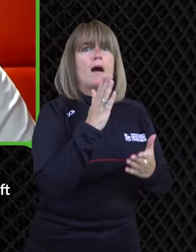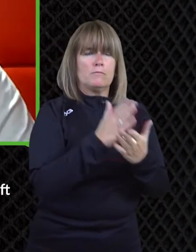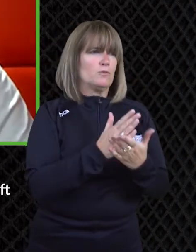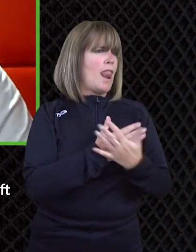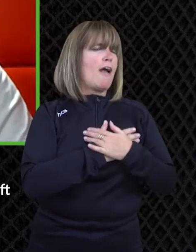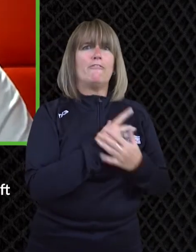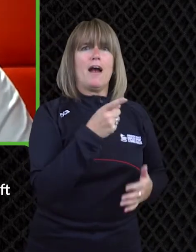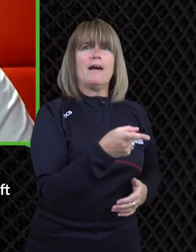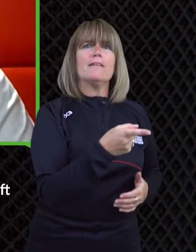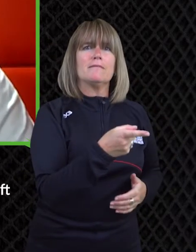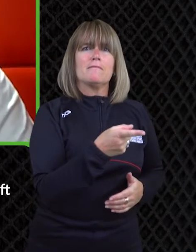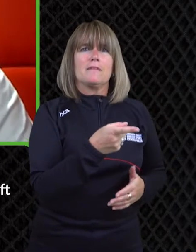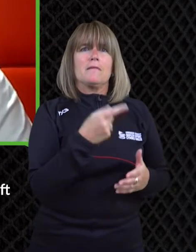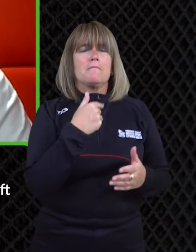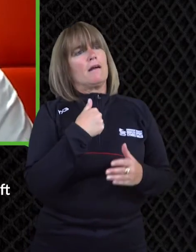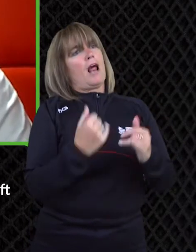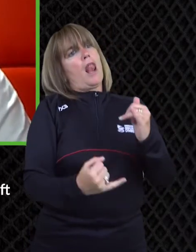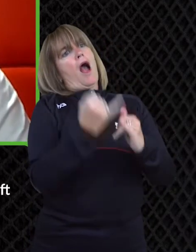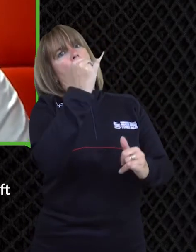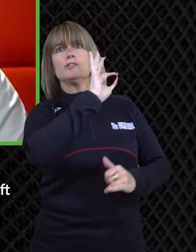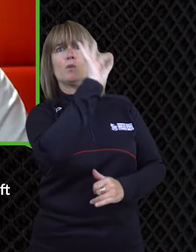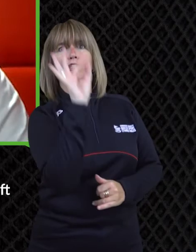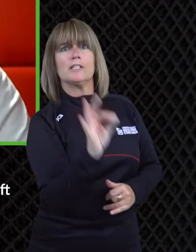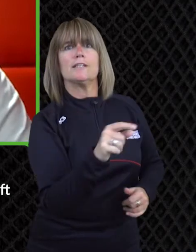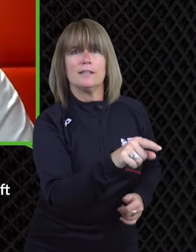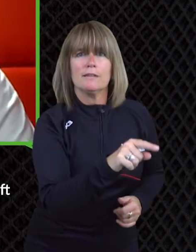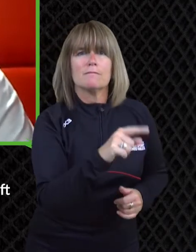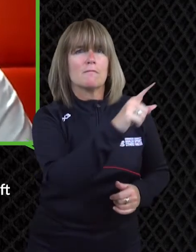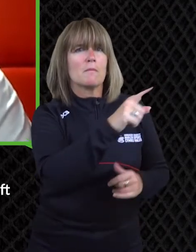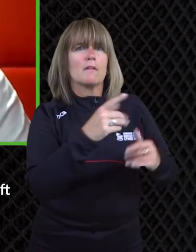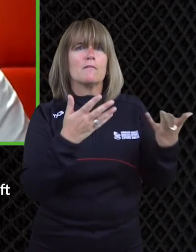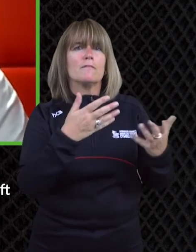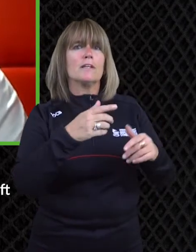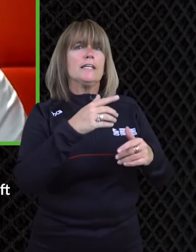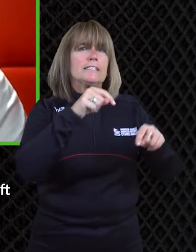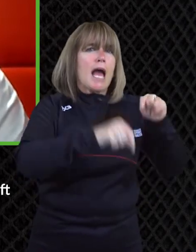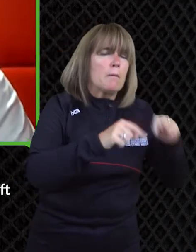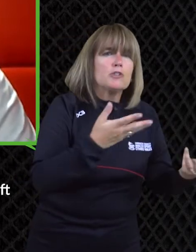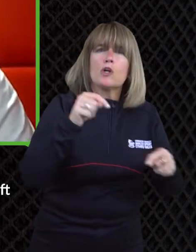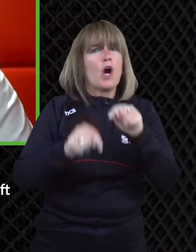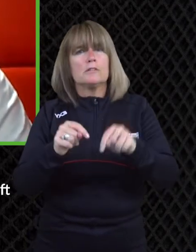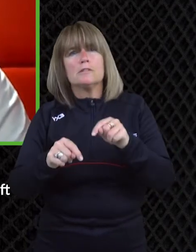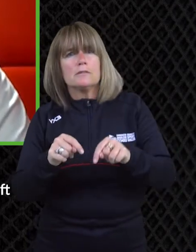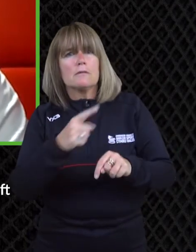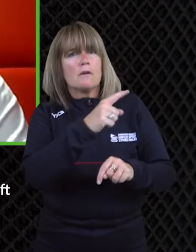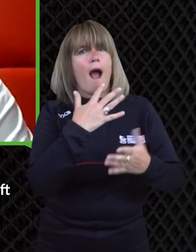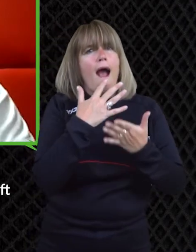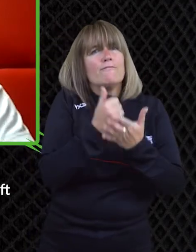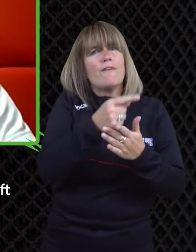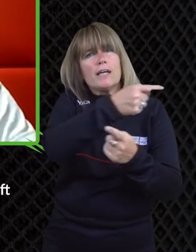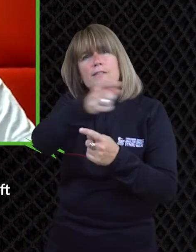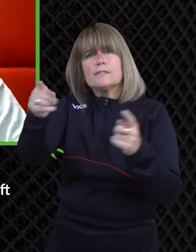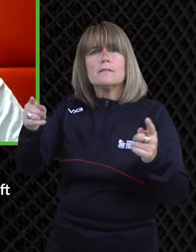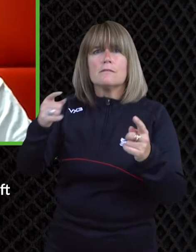no people like you paving the way it's just going to create that kind of shift in media to you know provide that